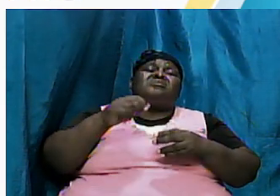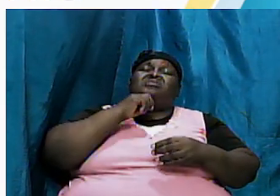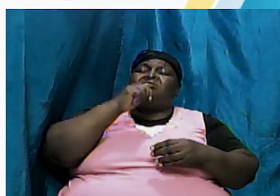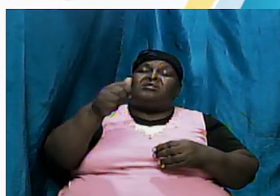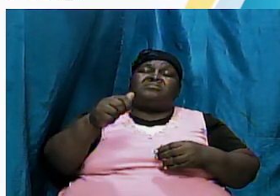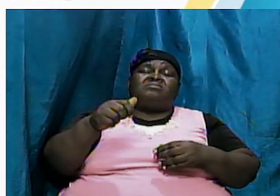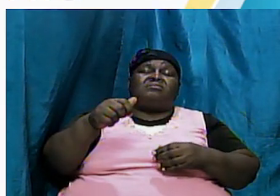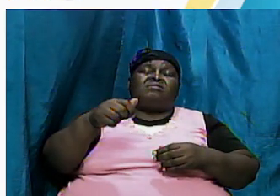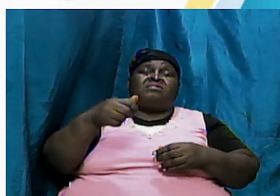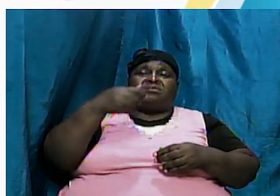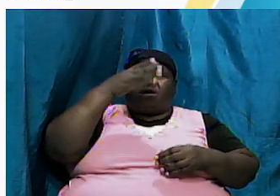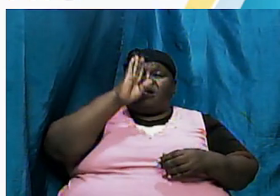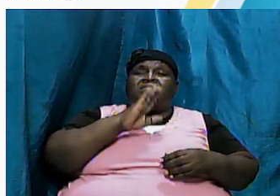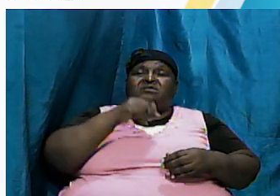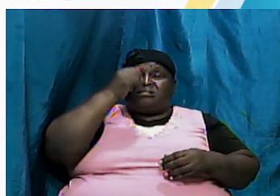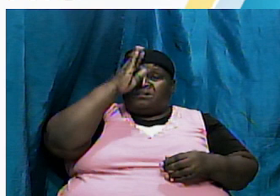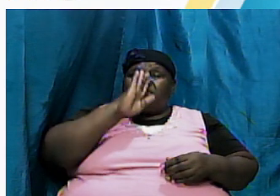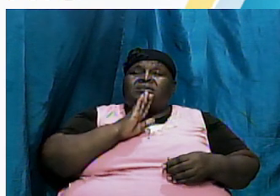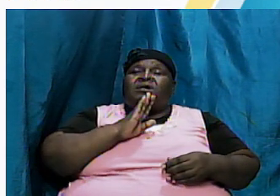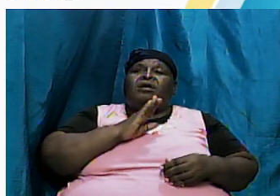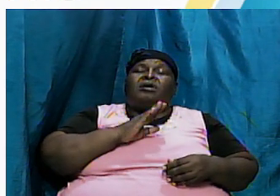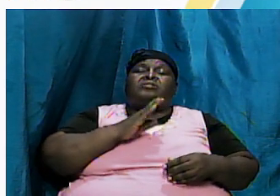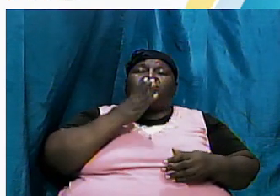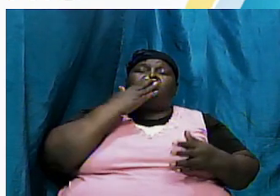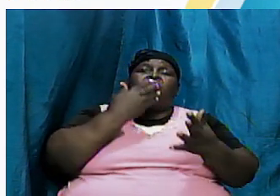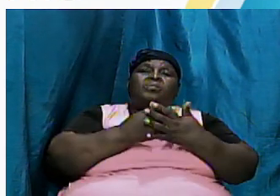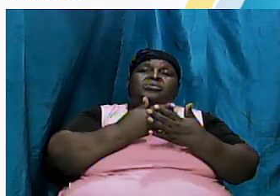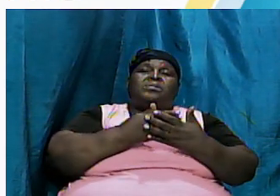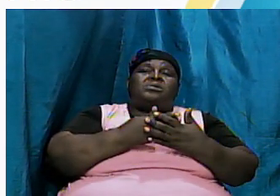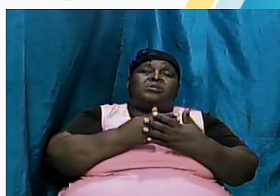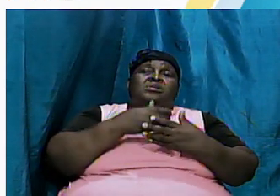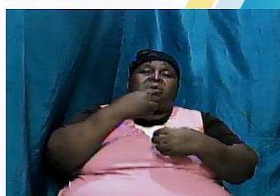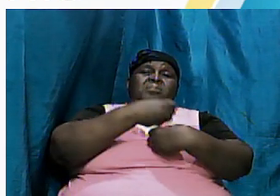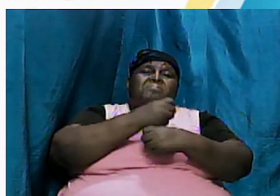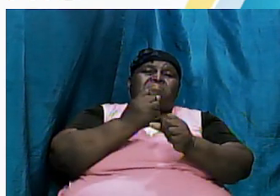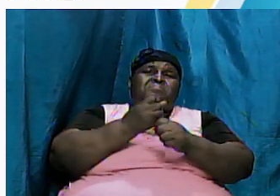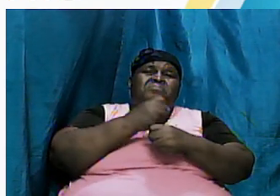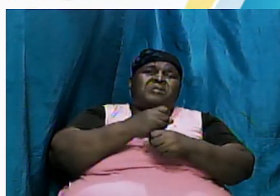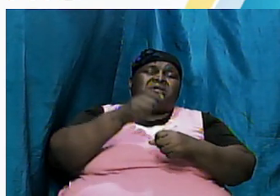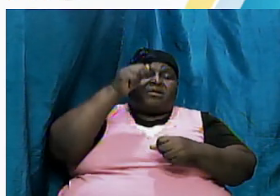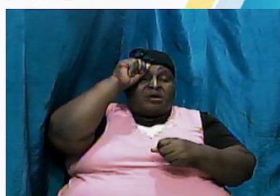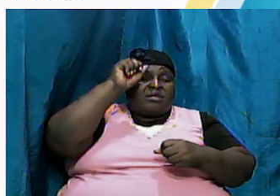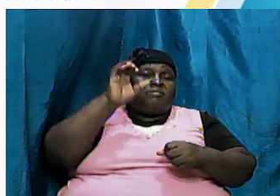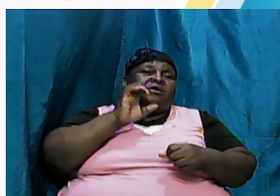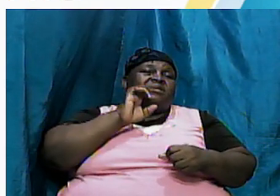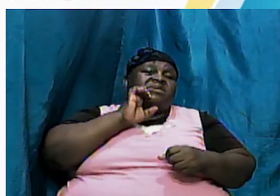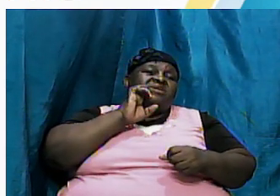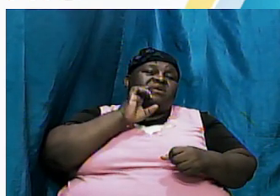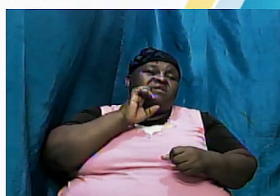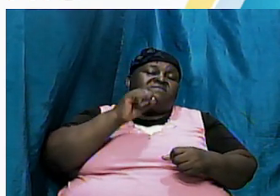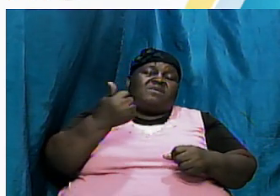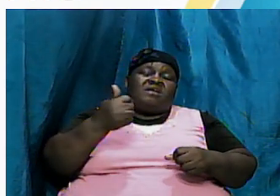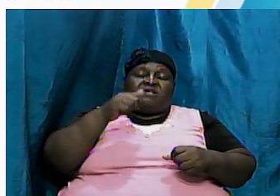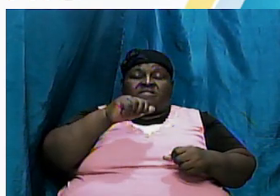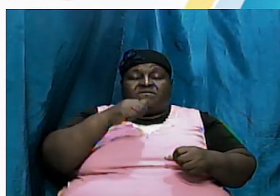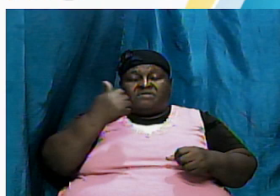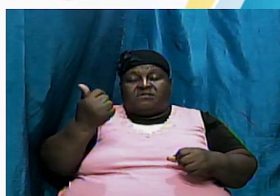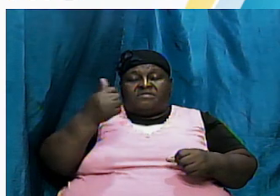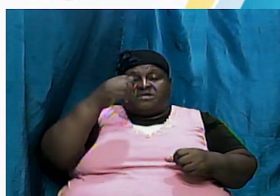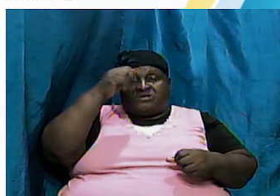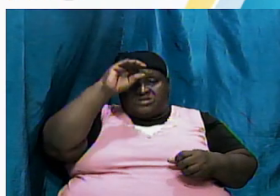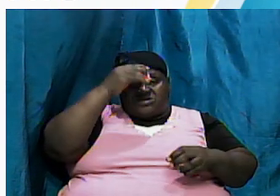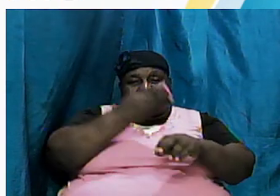Lord God was good and he caused Adam and Eve to have another son that they called Seth yes and